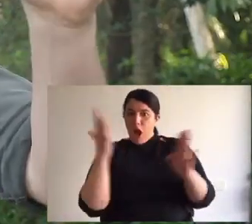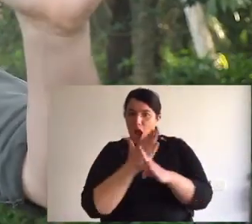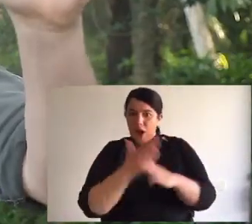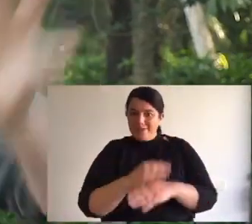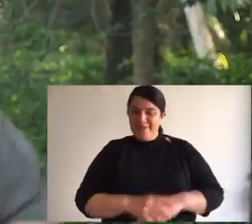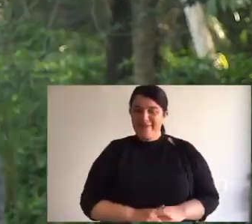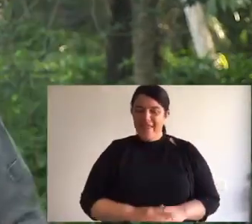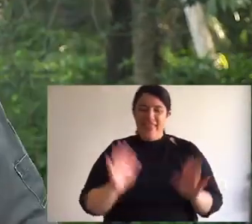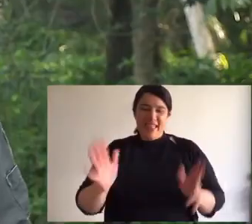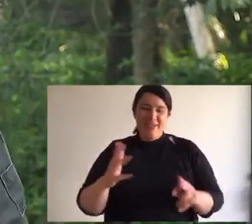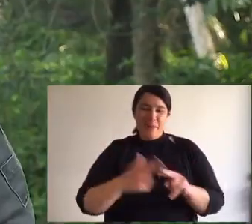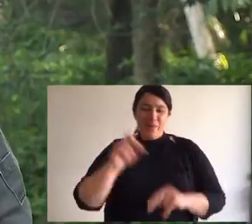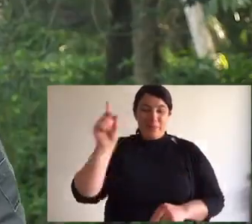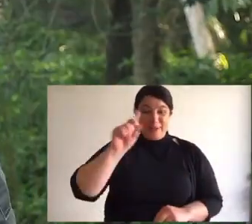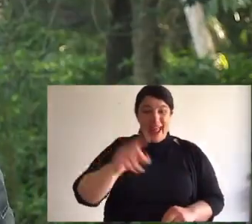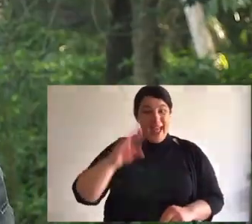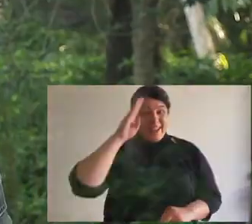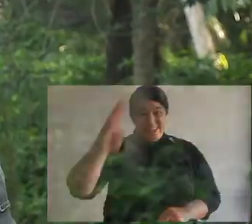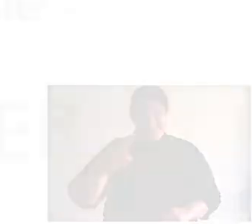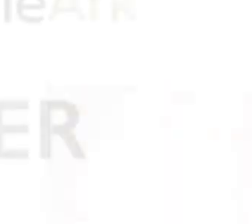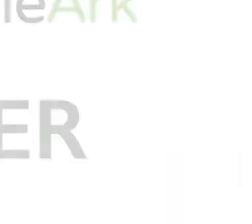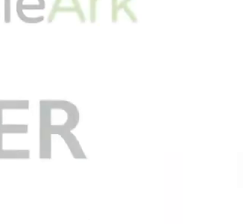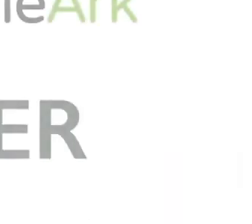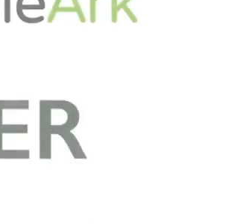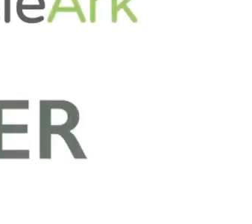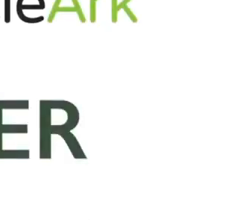See you later. Over and out for today. Thanks for joining.